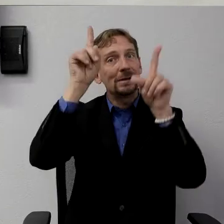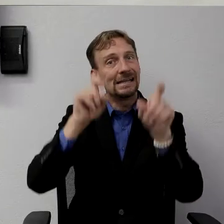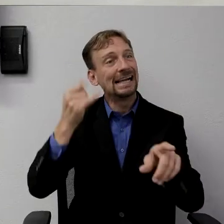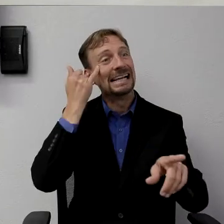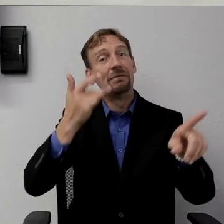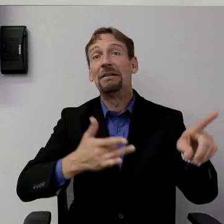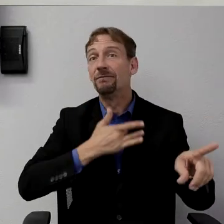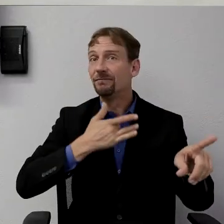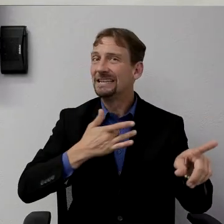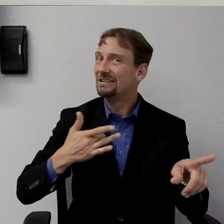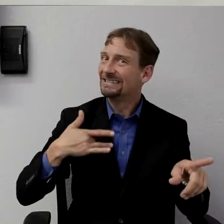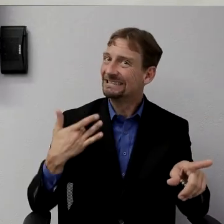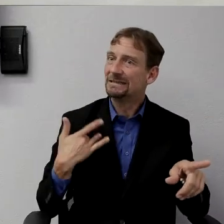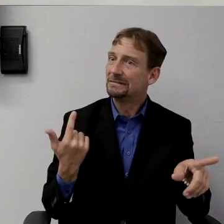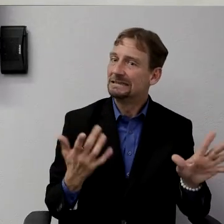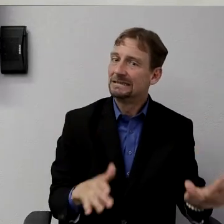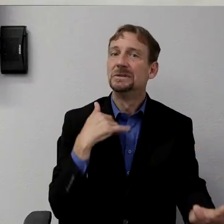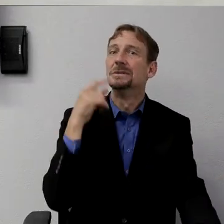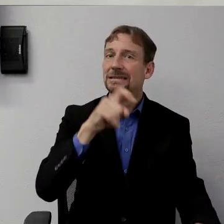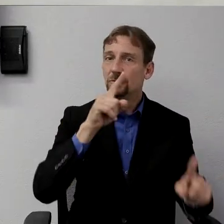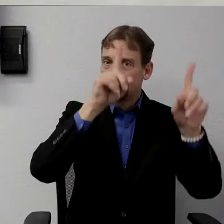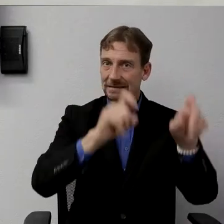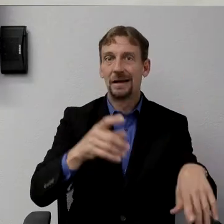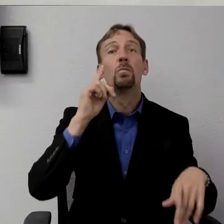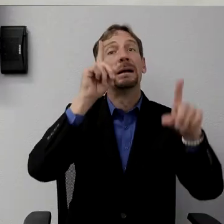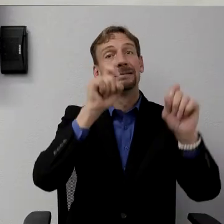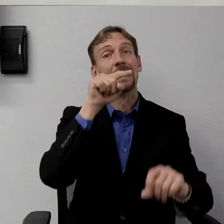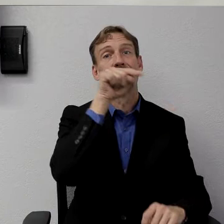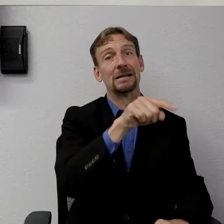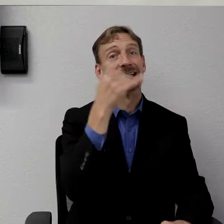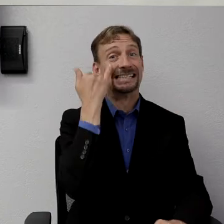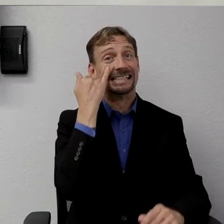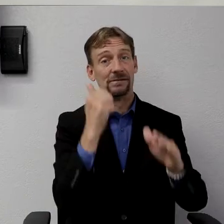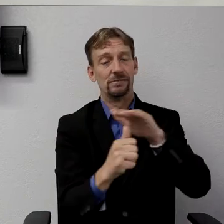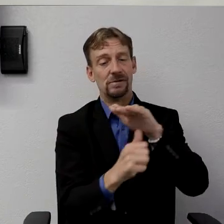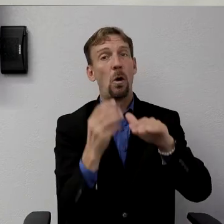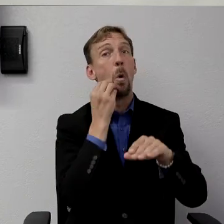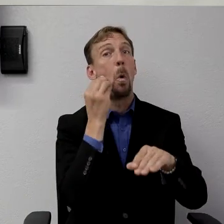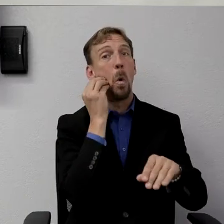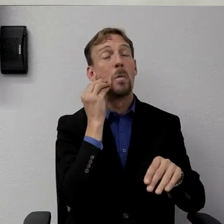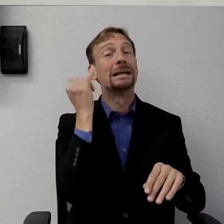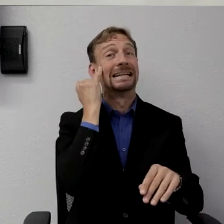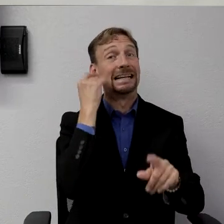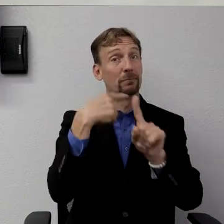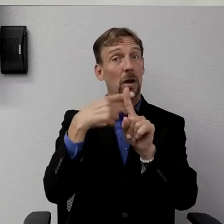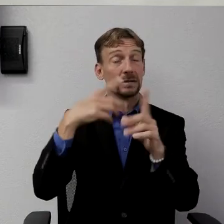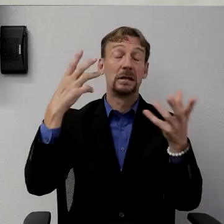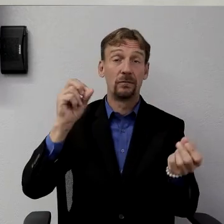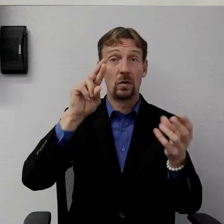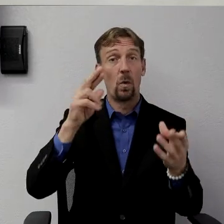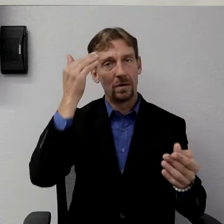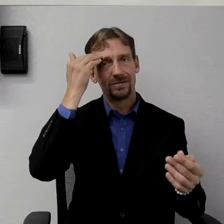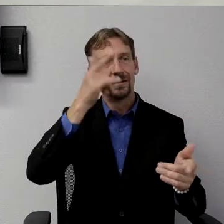quarantine them at home if they, in fact, do test positive or the peace of mind to know that they test